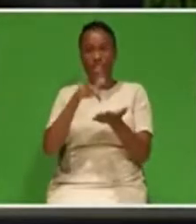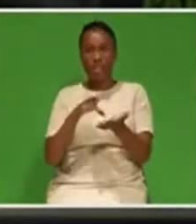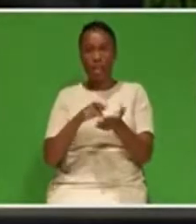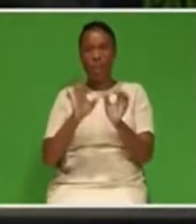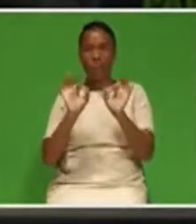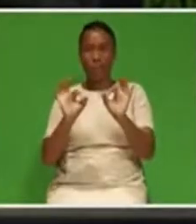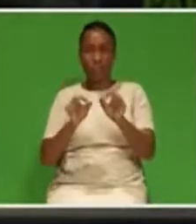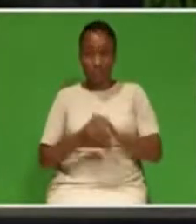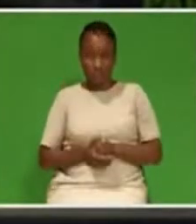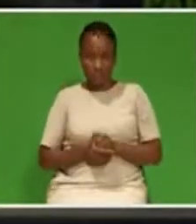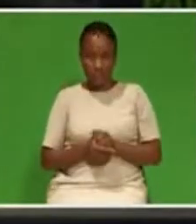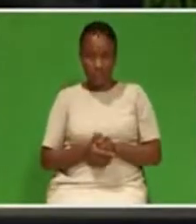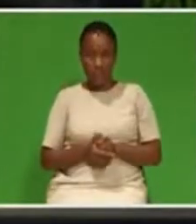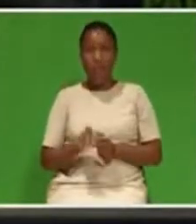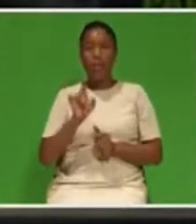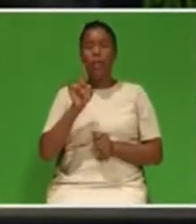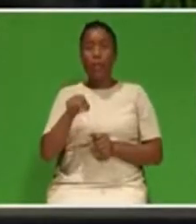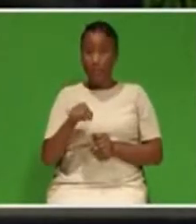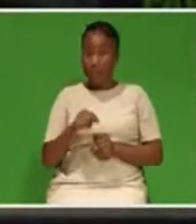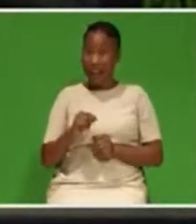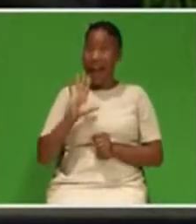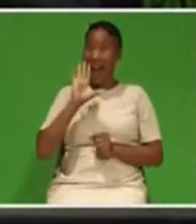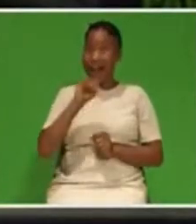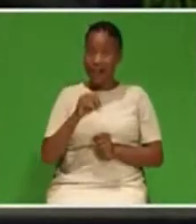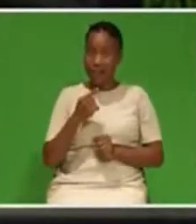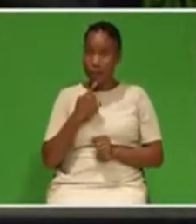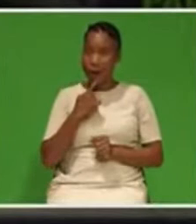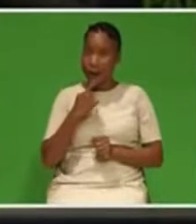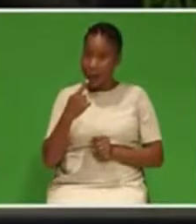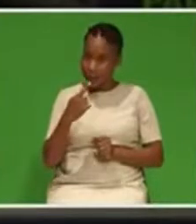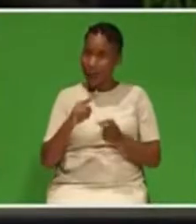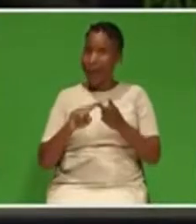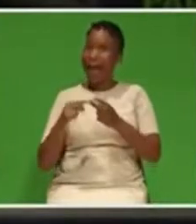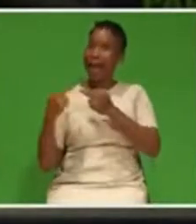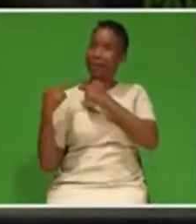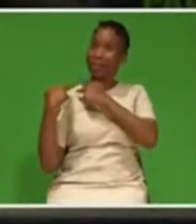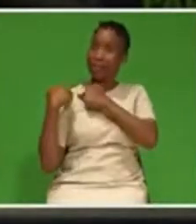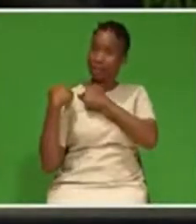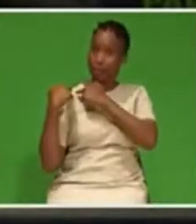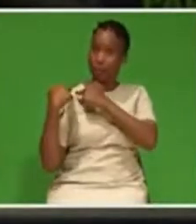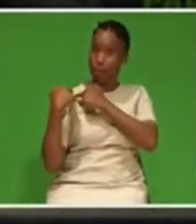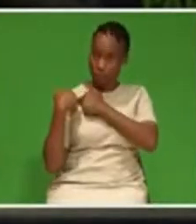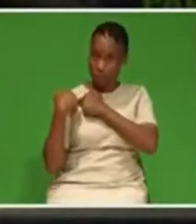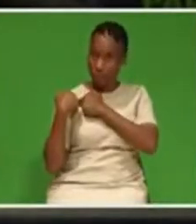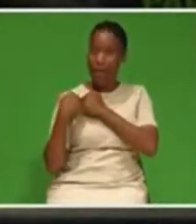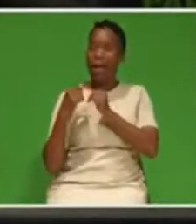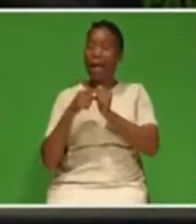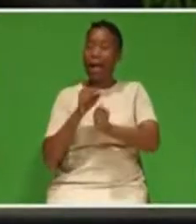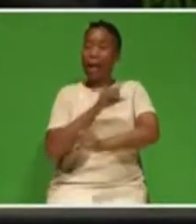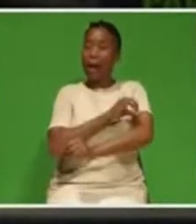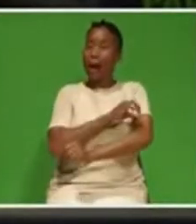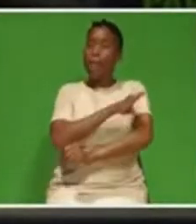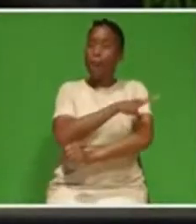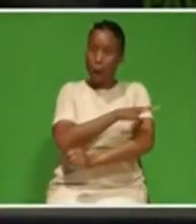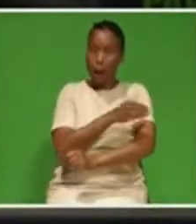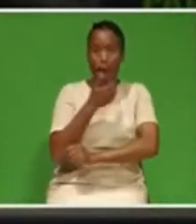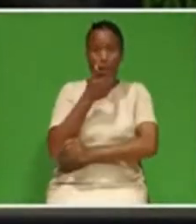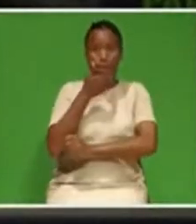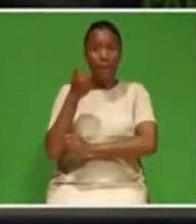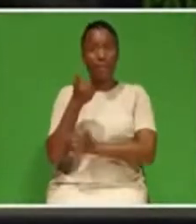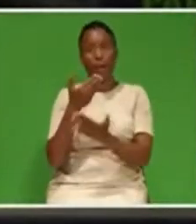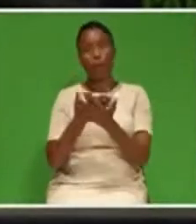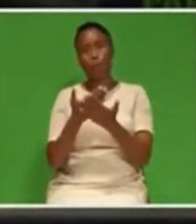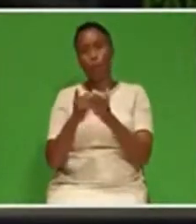that they are held accountable, and and they are empowered to provide the best possible service